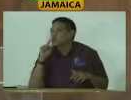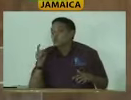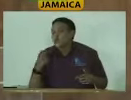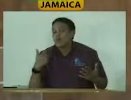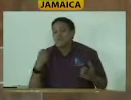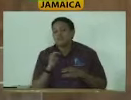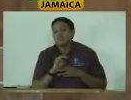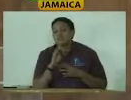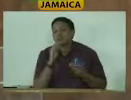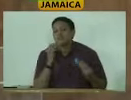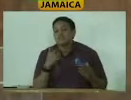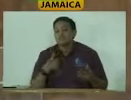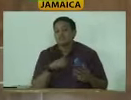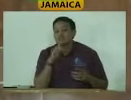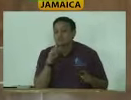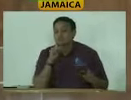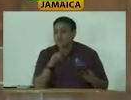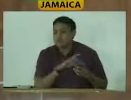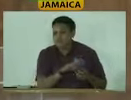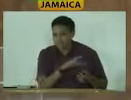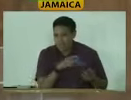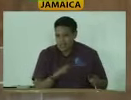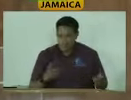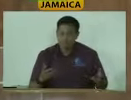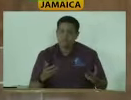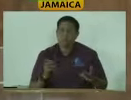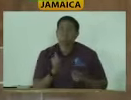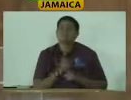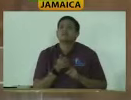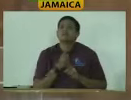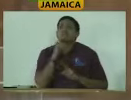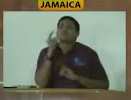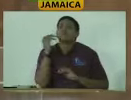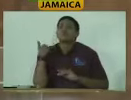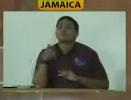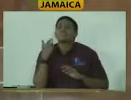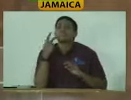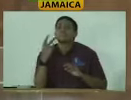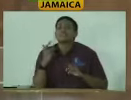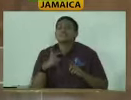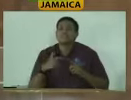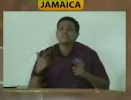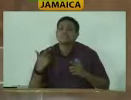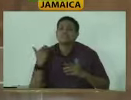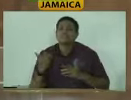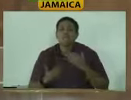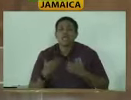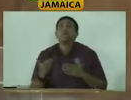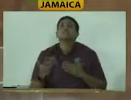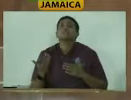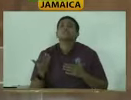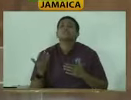the minister to give us a report on that. I'm hoping that we have seen significant steps. And,